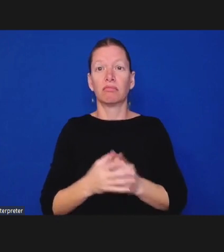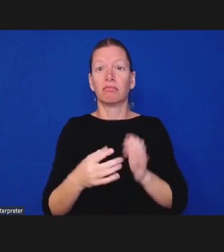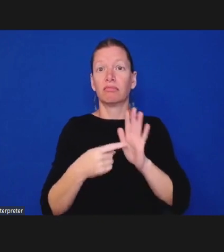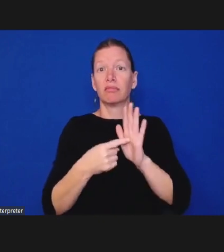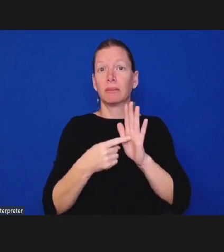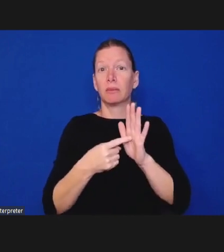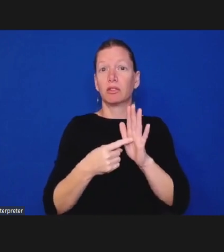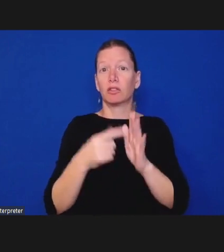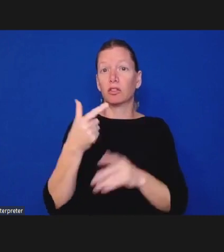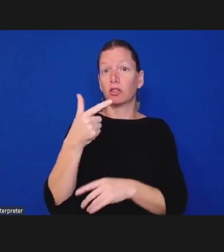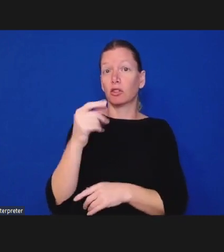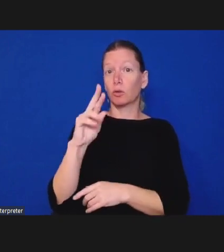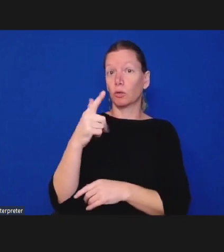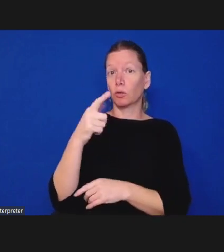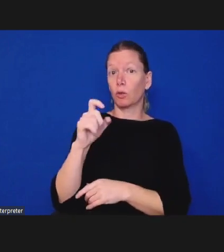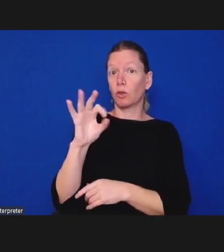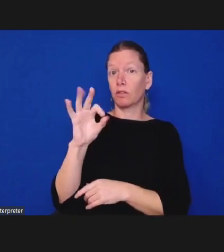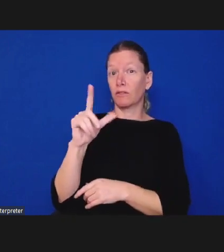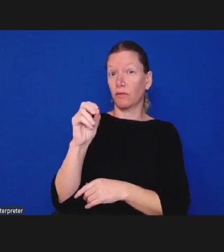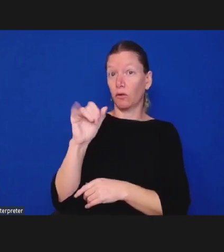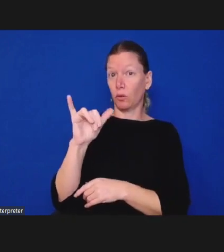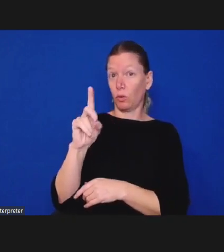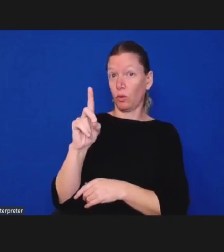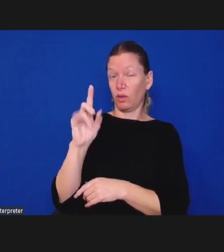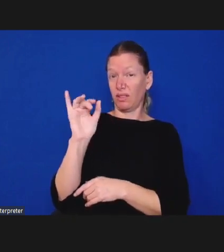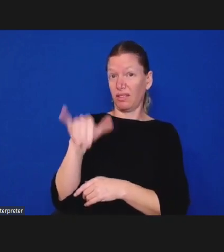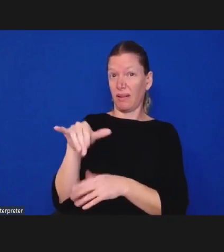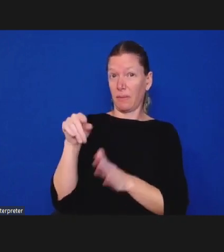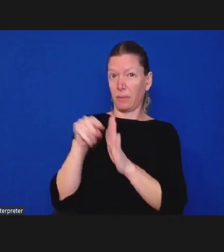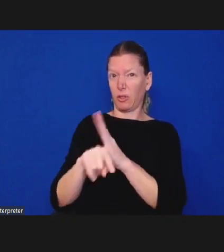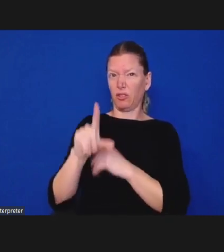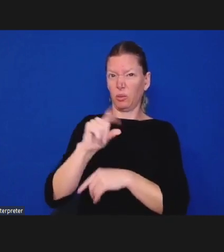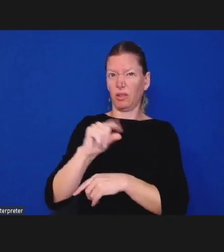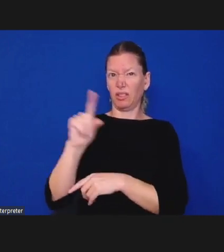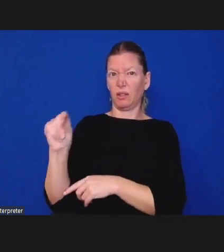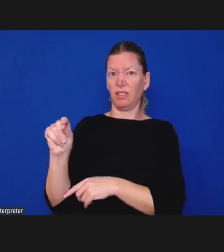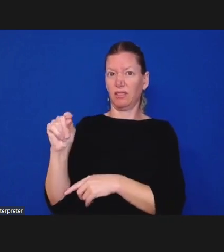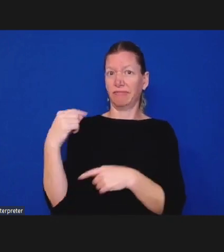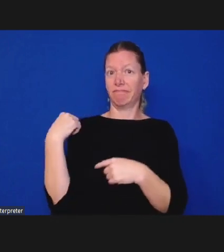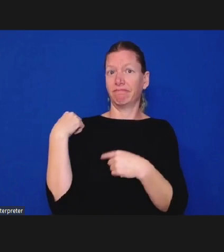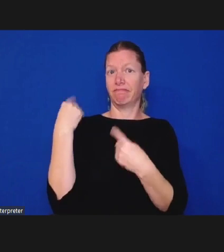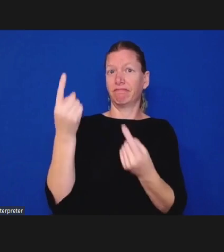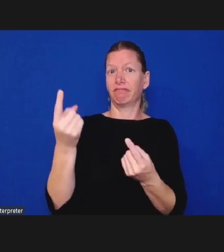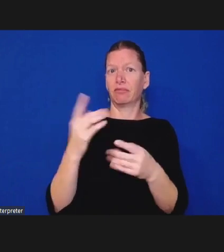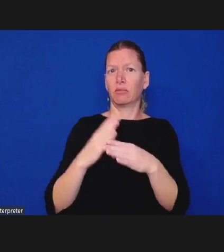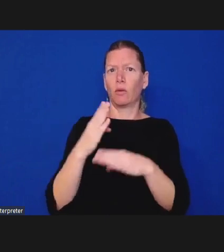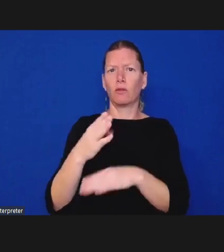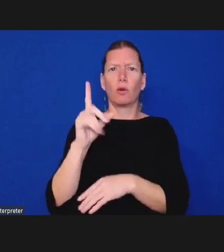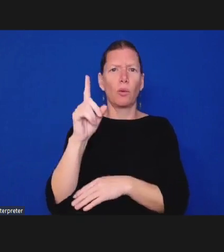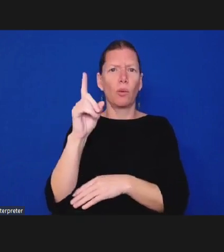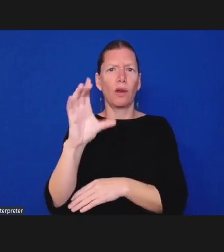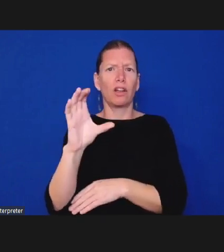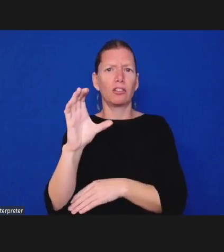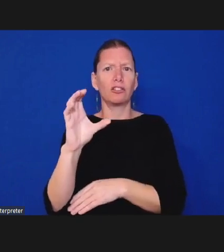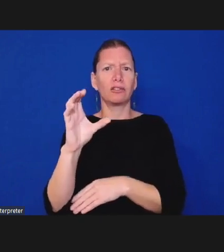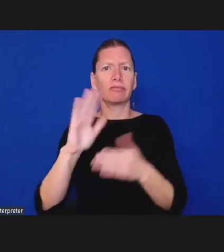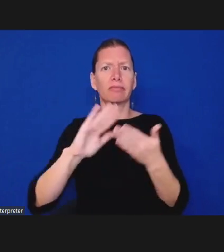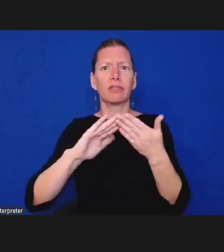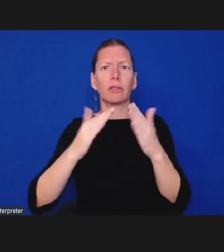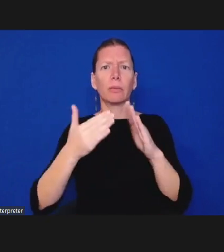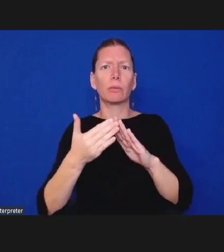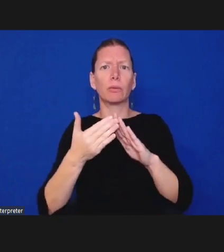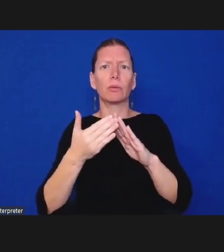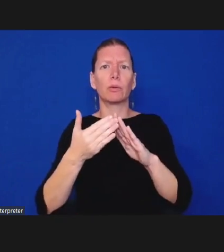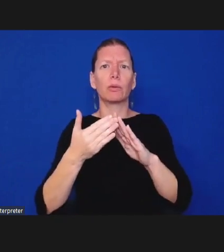have reached out to nicole and so um yes we we do a lot we're small but mighty but we do have a